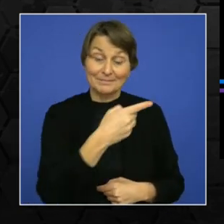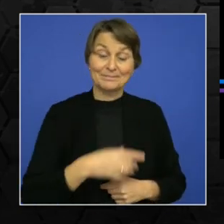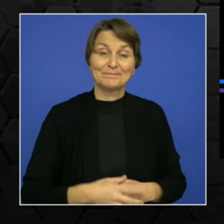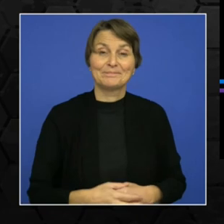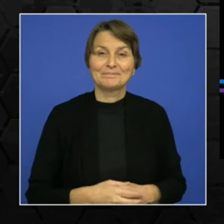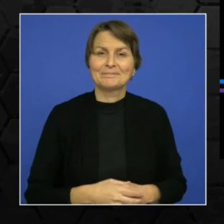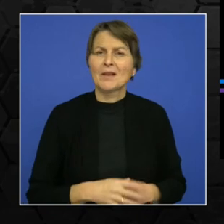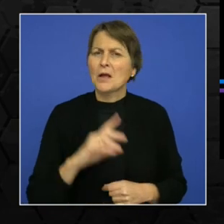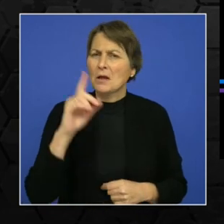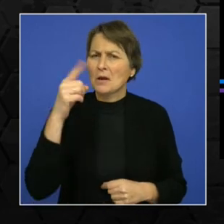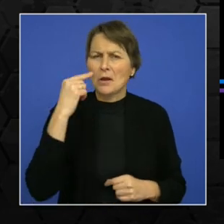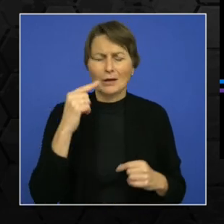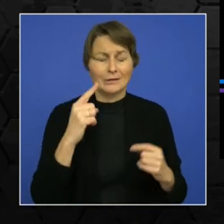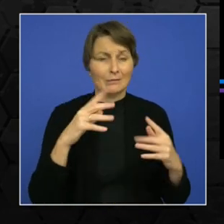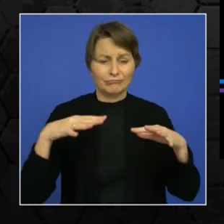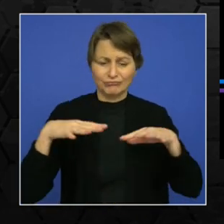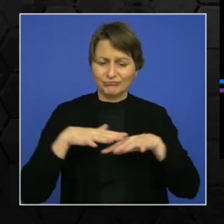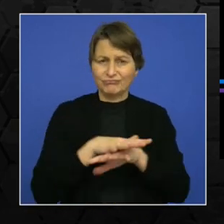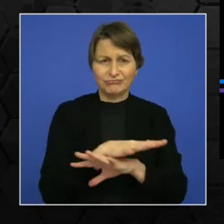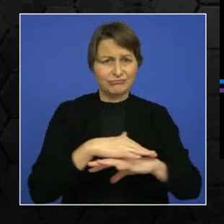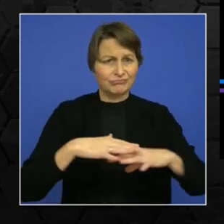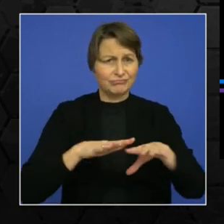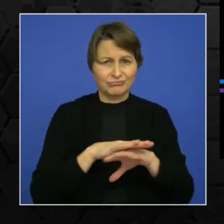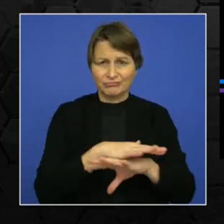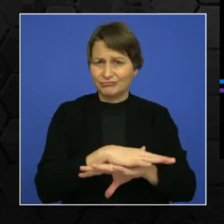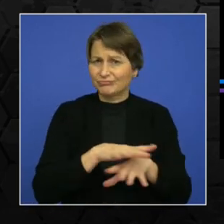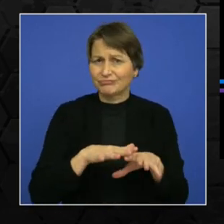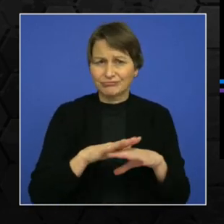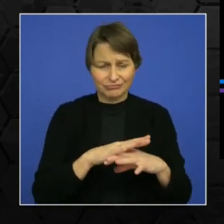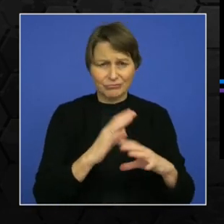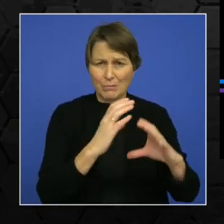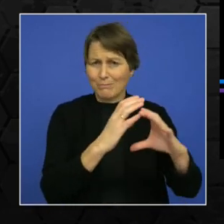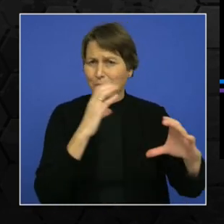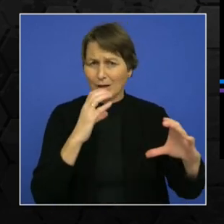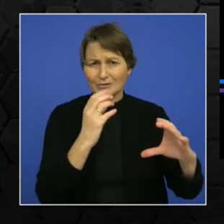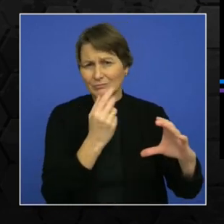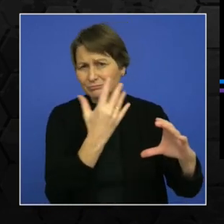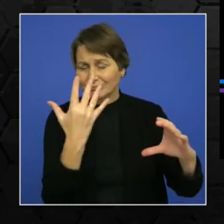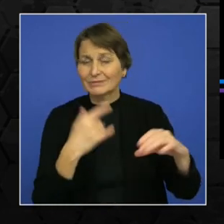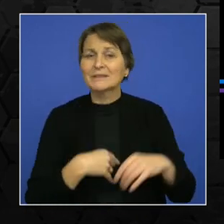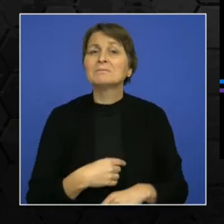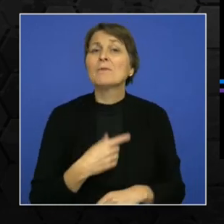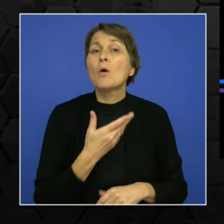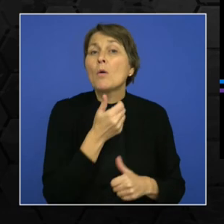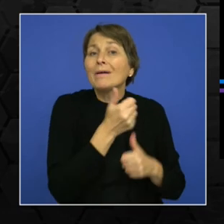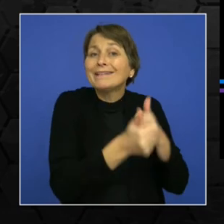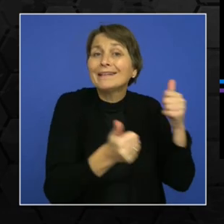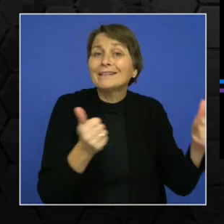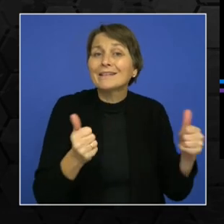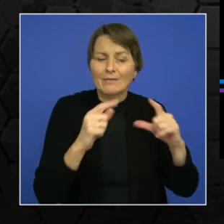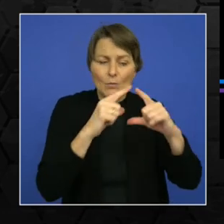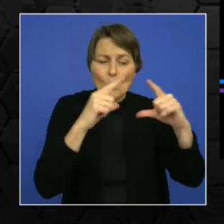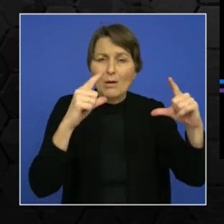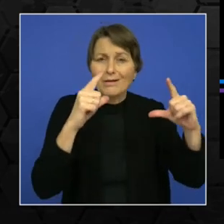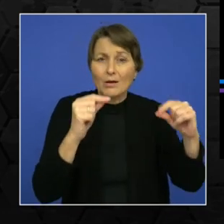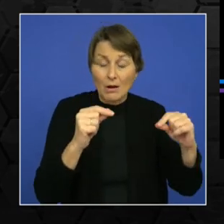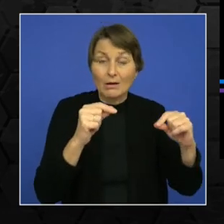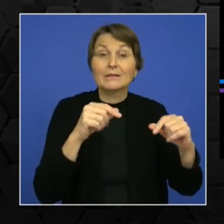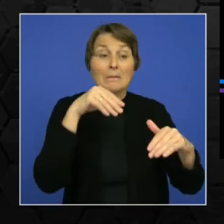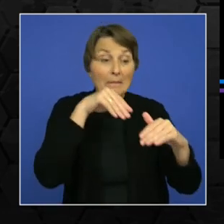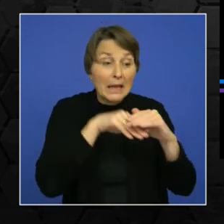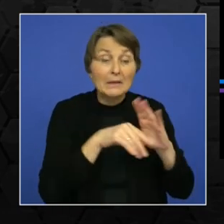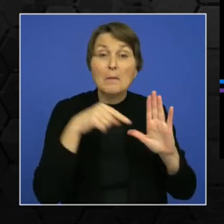a very comprehensive bus management system and Oyster card, which is a single smart card is needed to avail all public services from metros